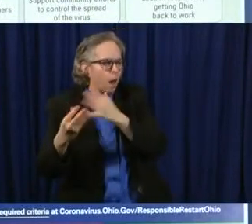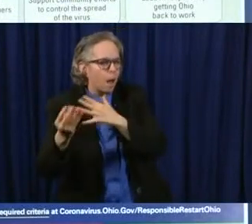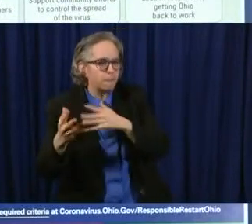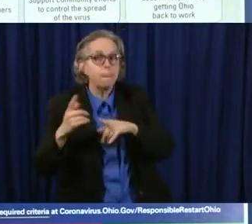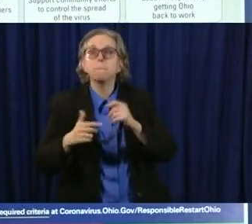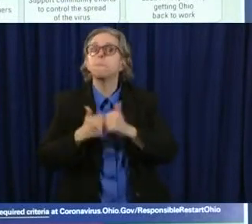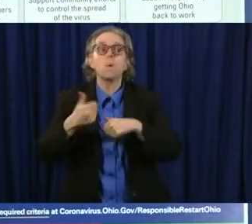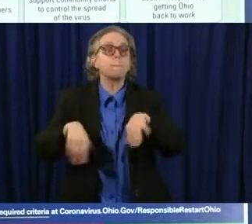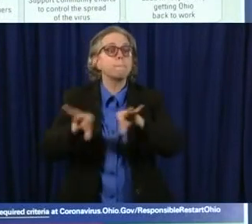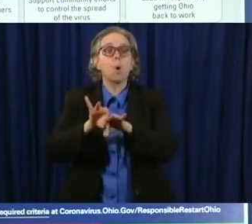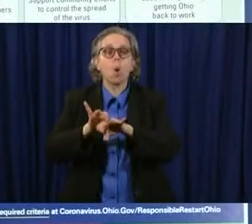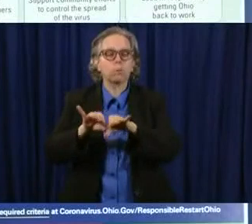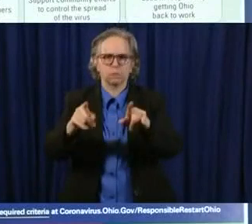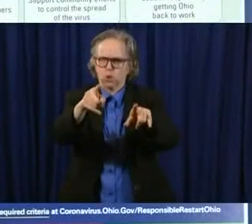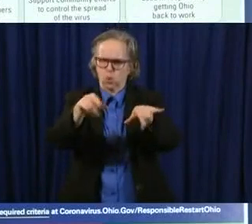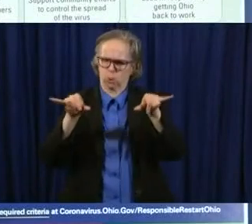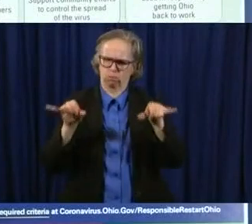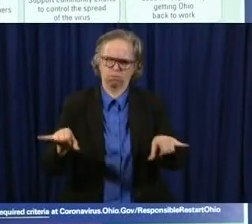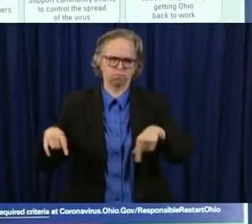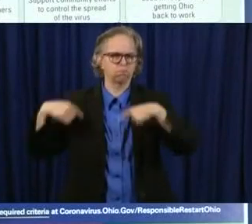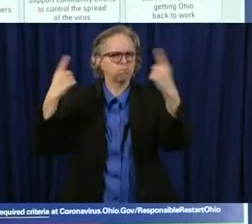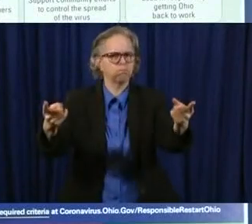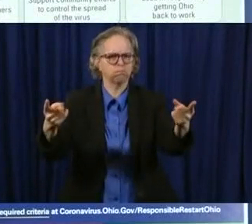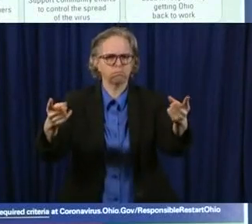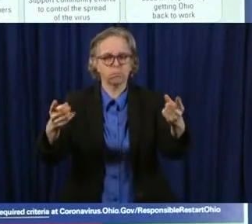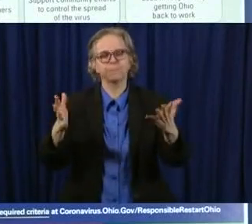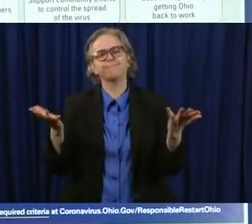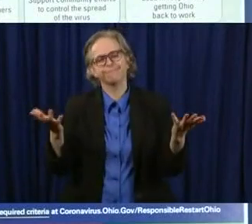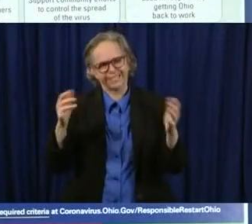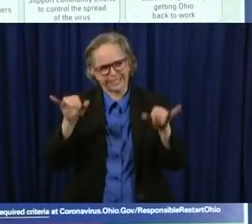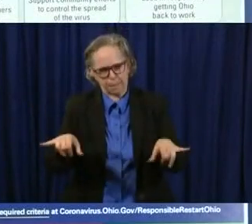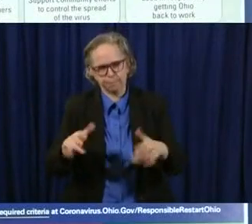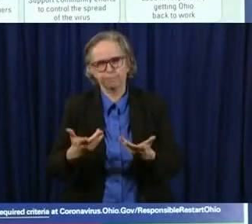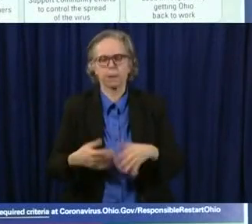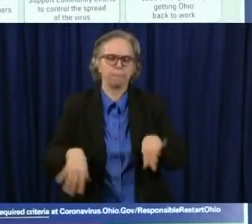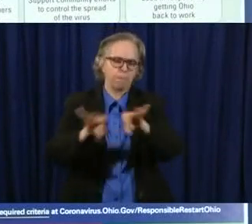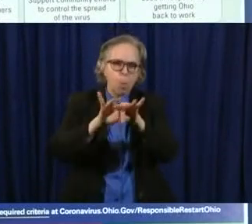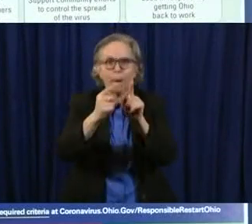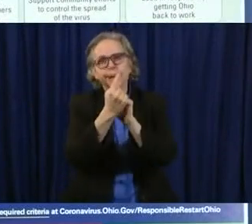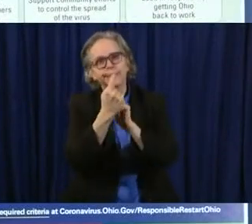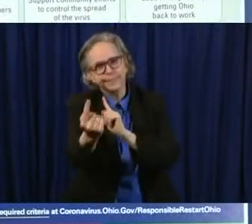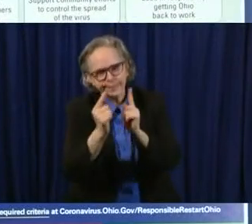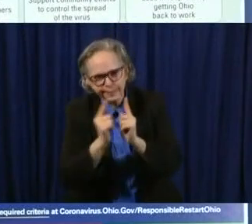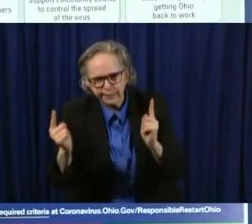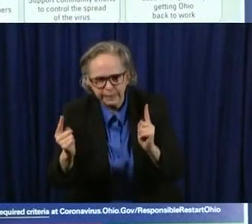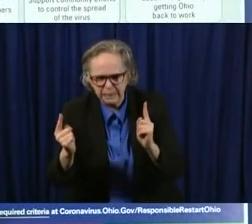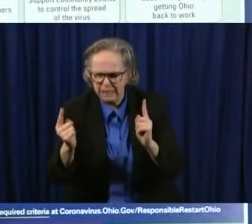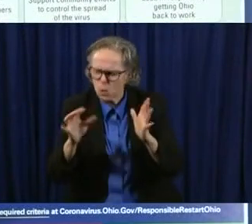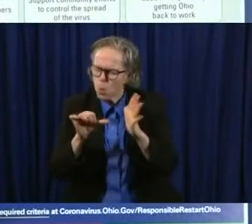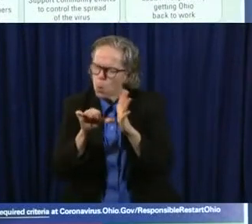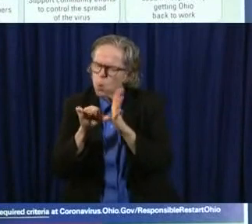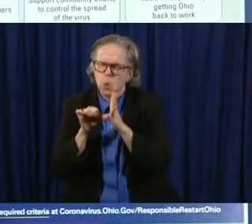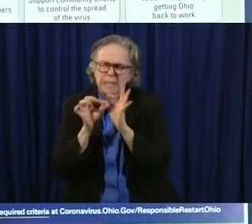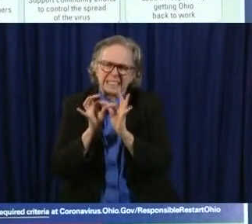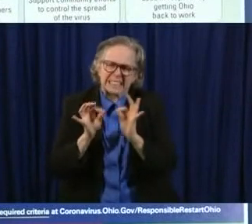same. What are they? Distance, distance, distance. Keeping that distance.